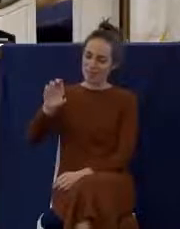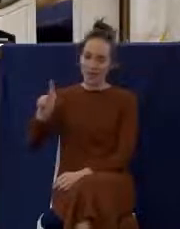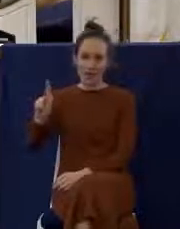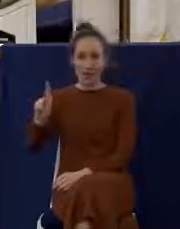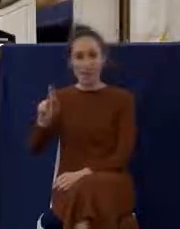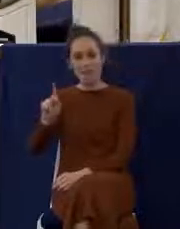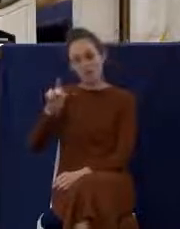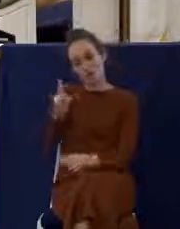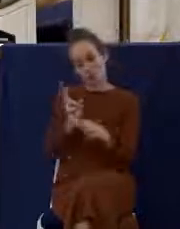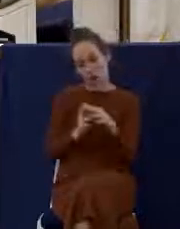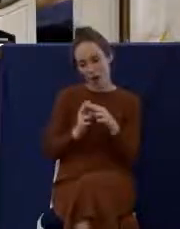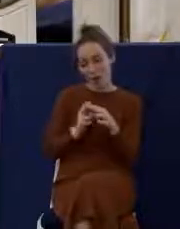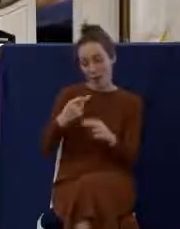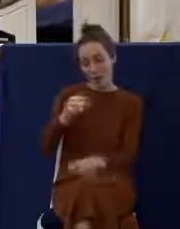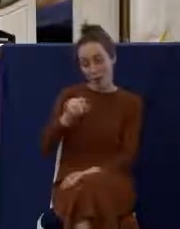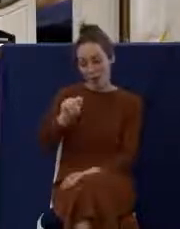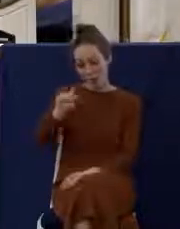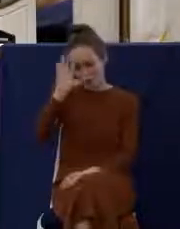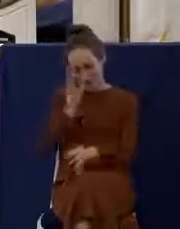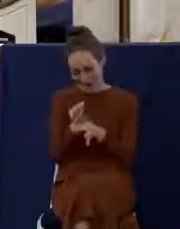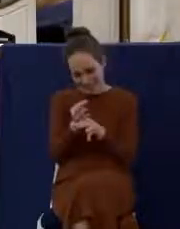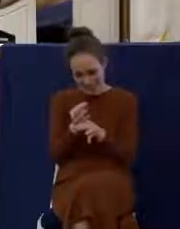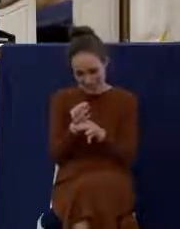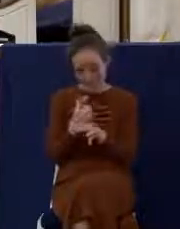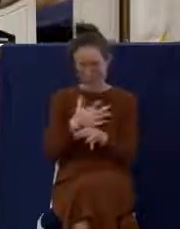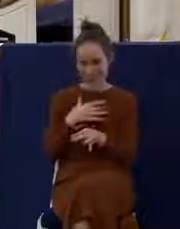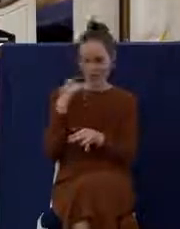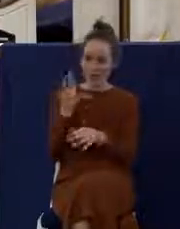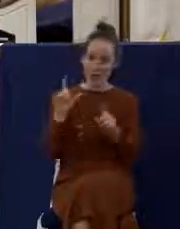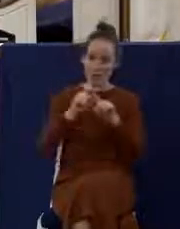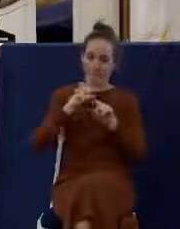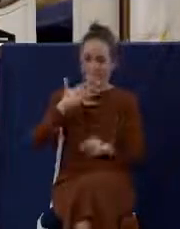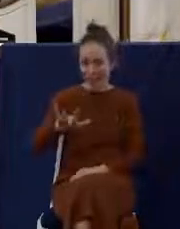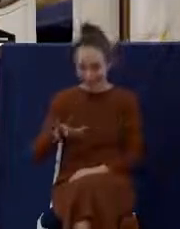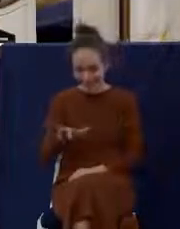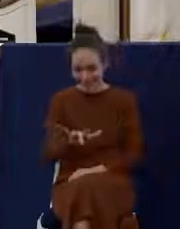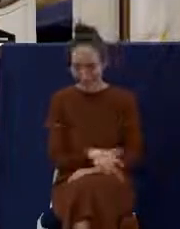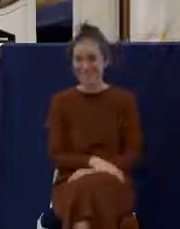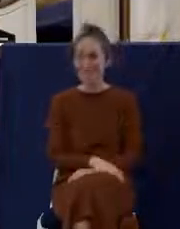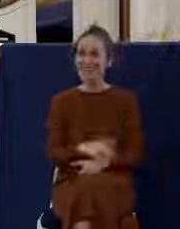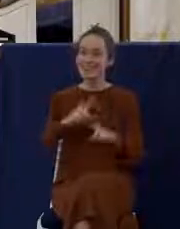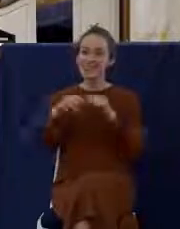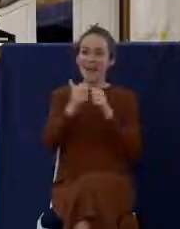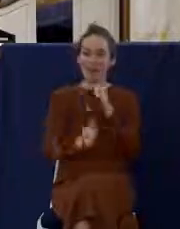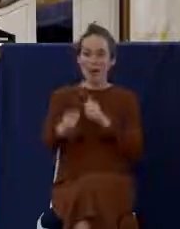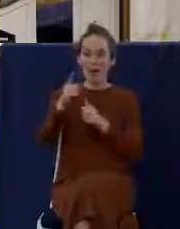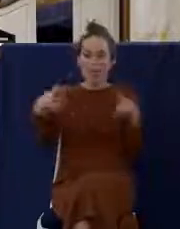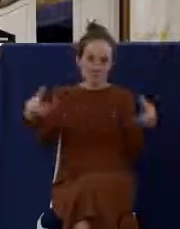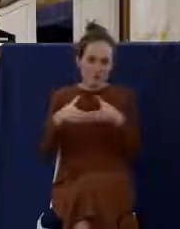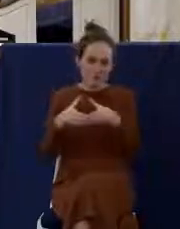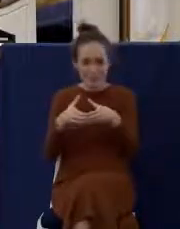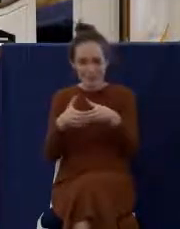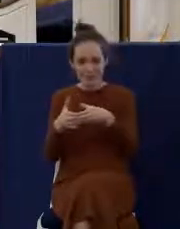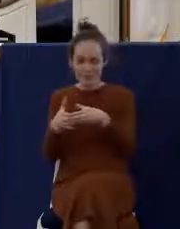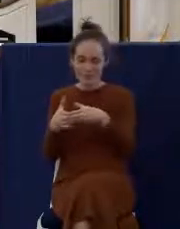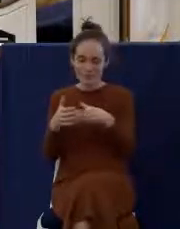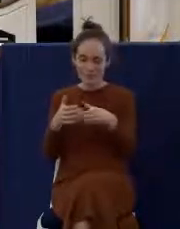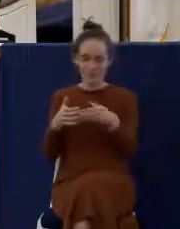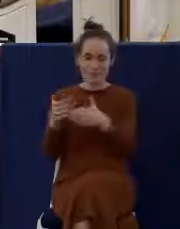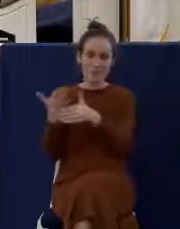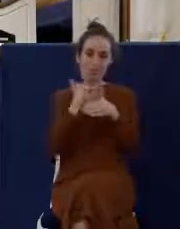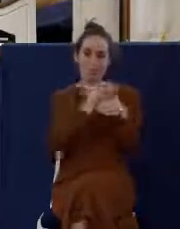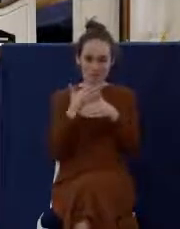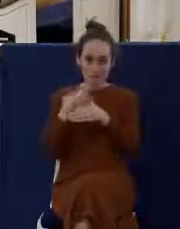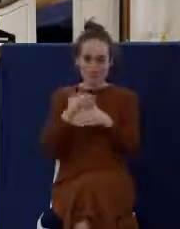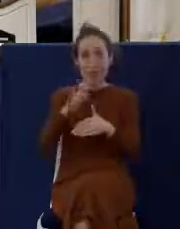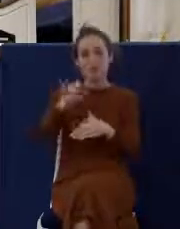call it pot faith, you know. But everyone brings their food. They put it all together, and we all eat, and we have fellowship. Well, they were doing that in the early church. It was called